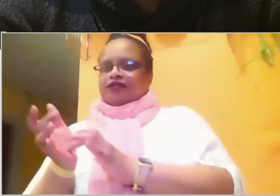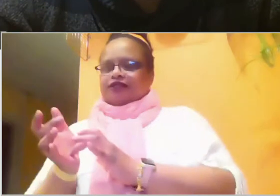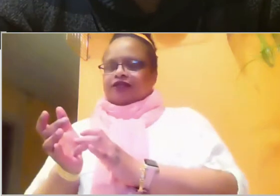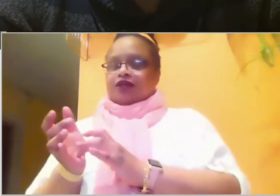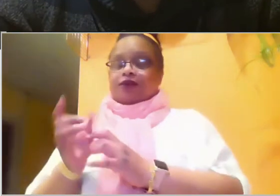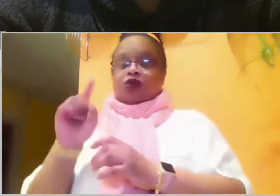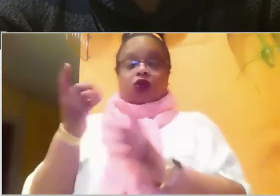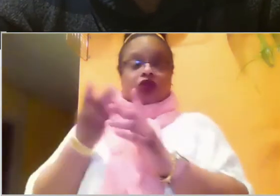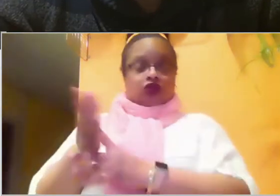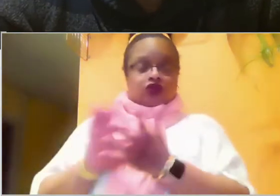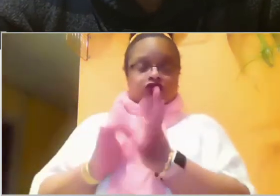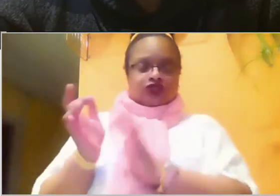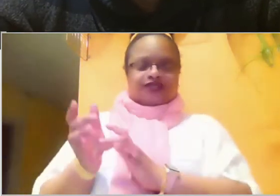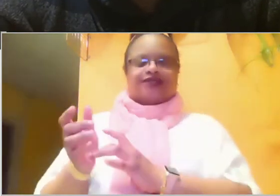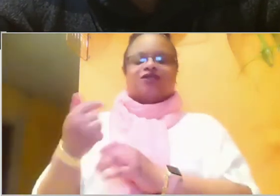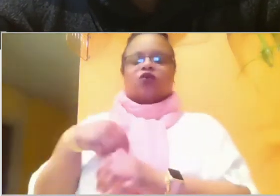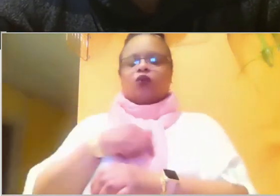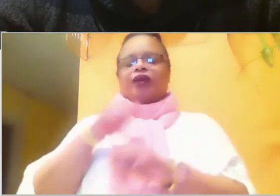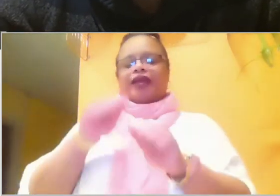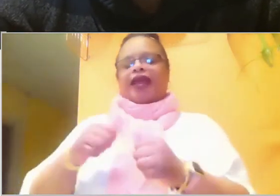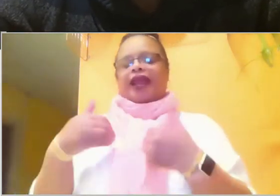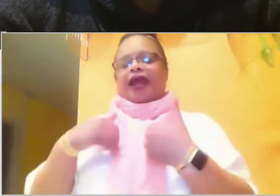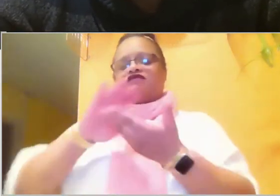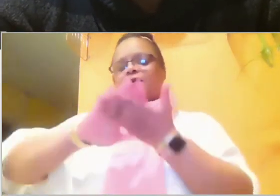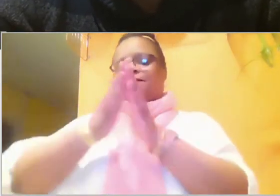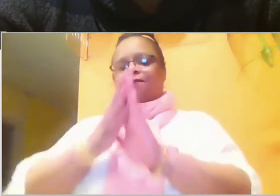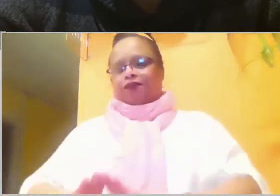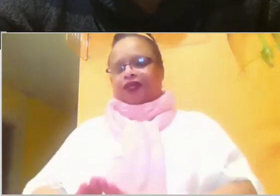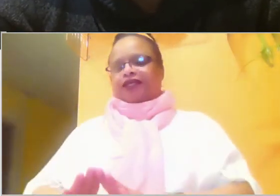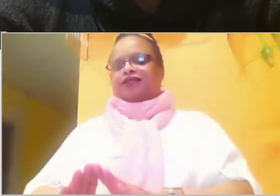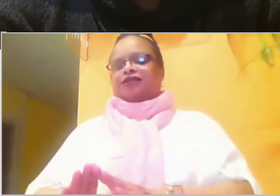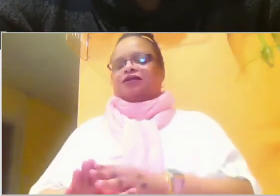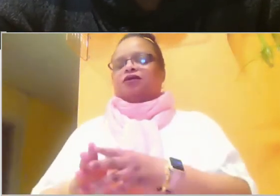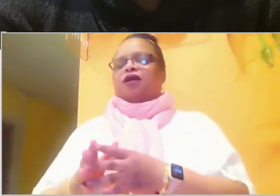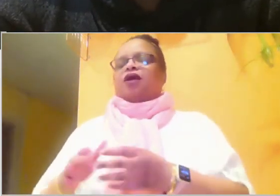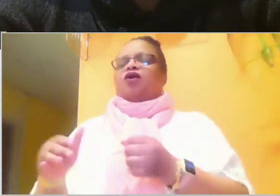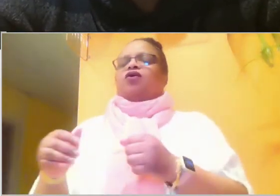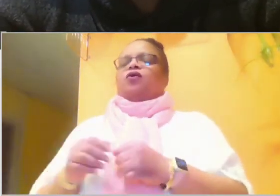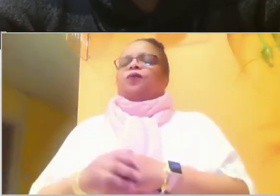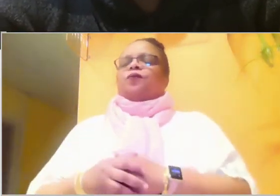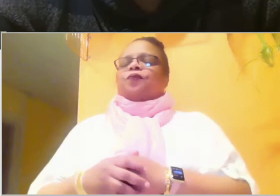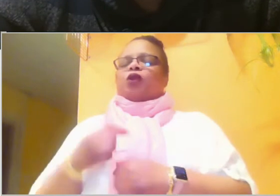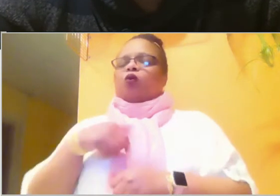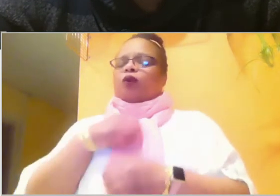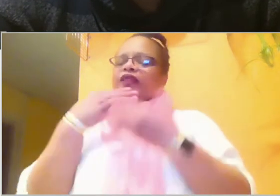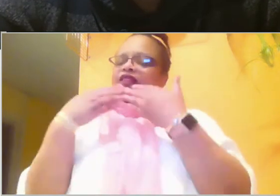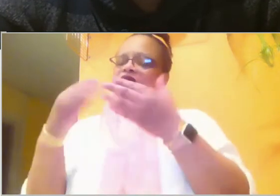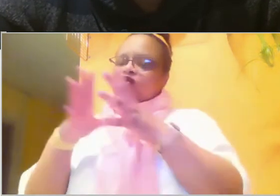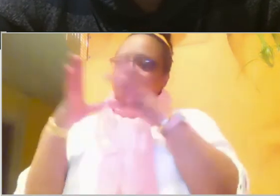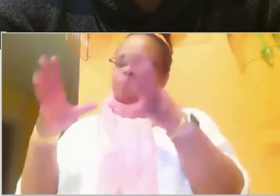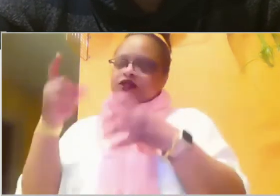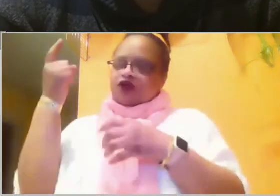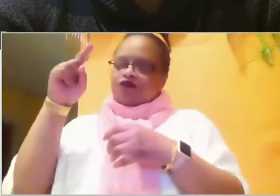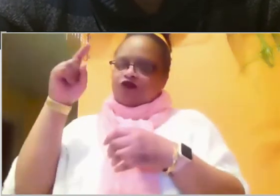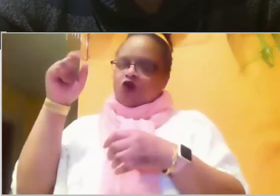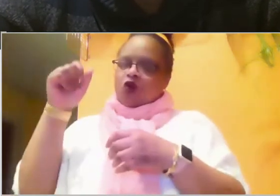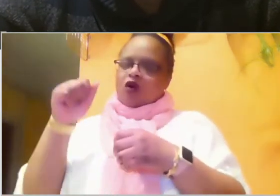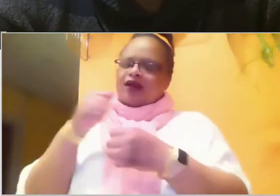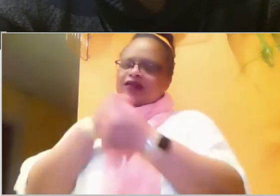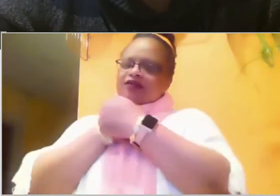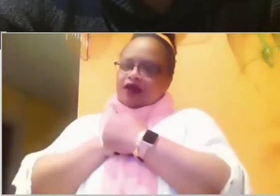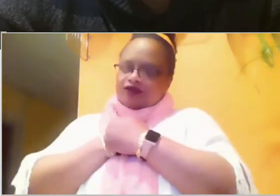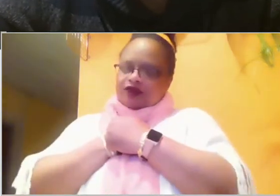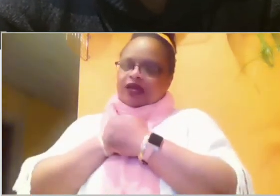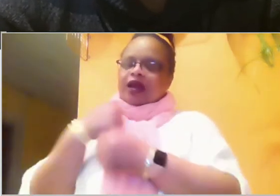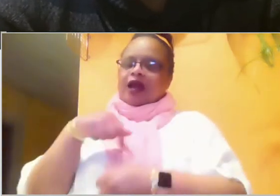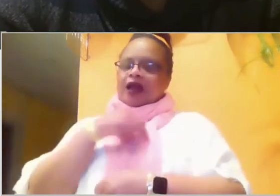him will we have the peace that transcends all understanding. So, Father, we thank you so much for loving us. We